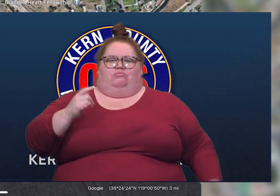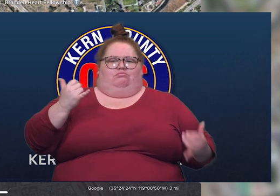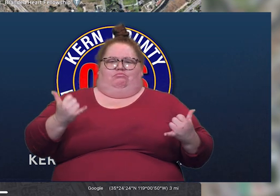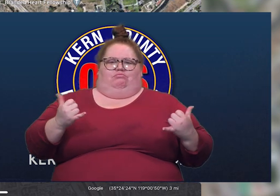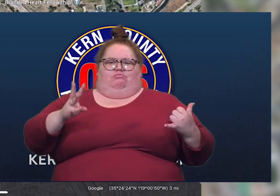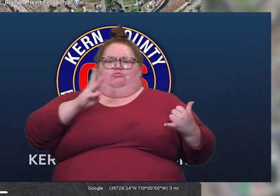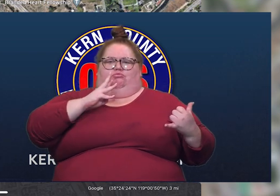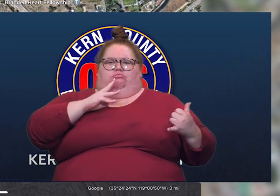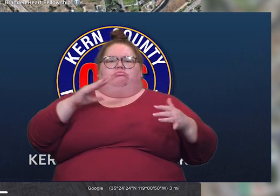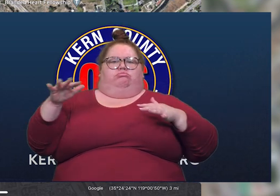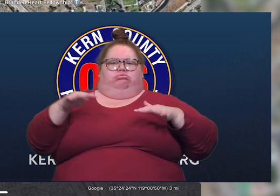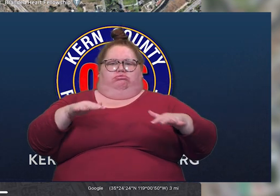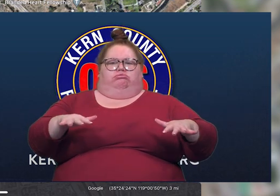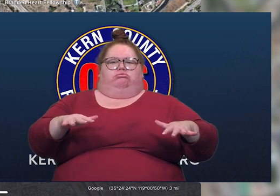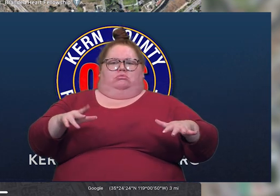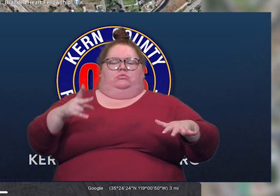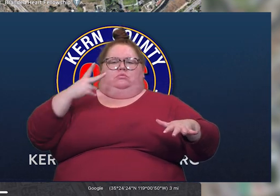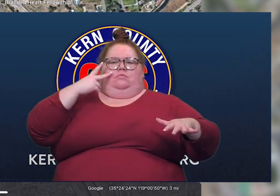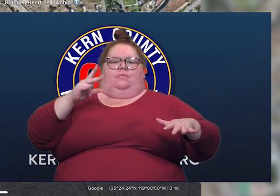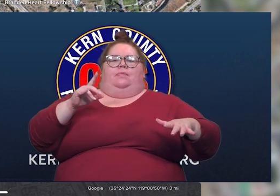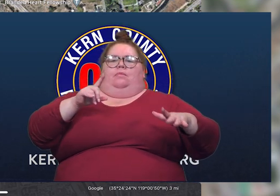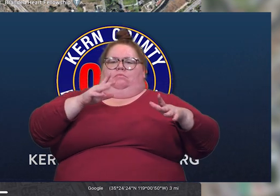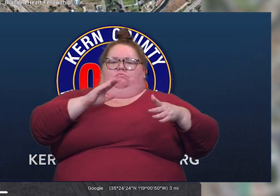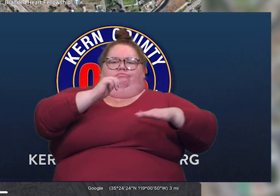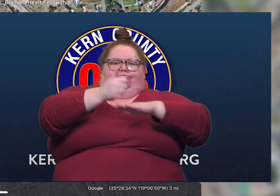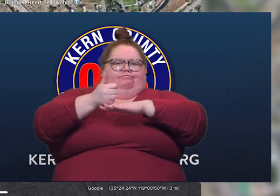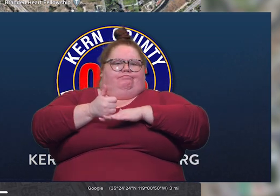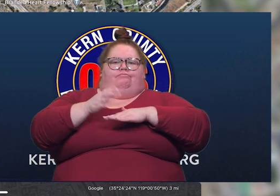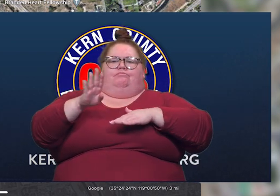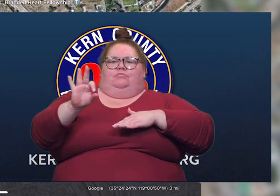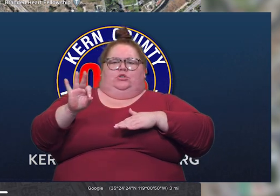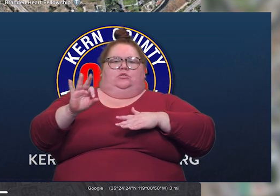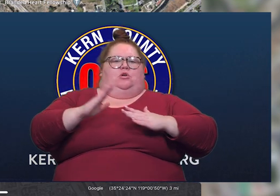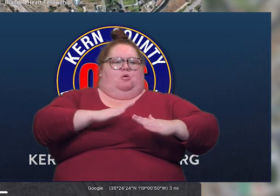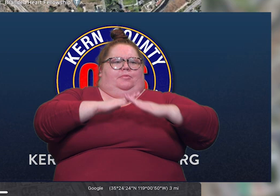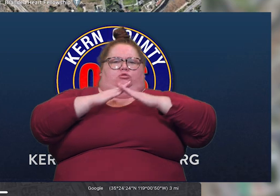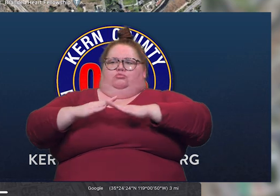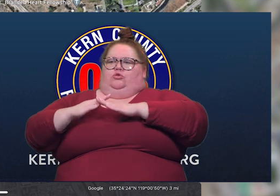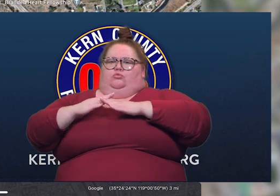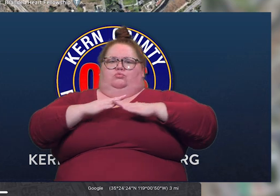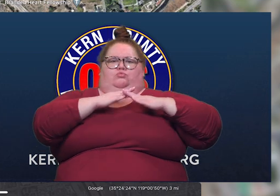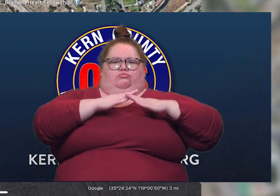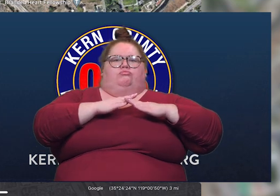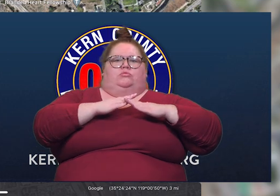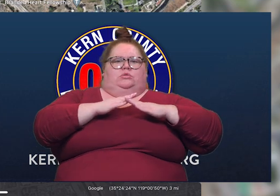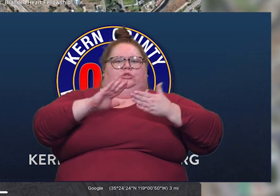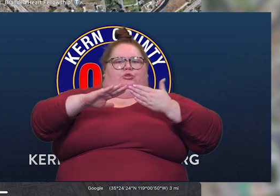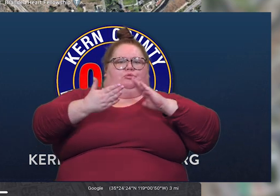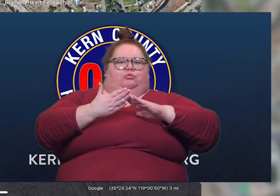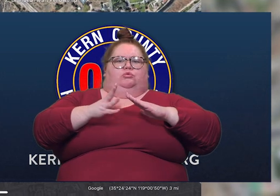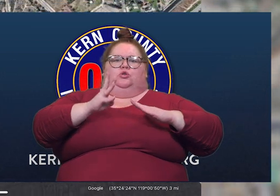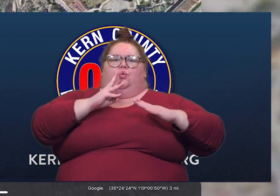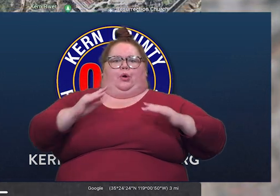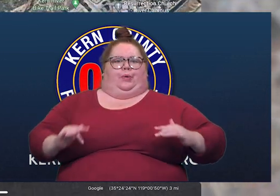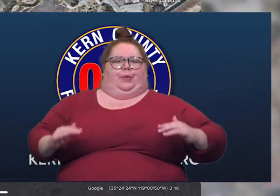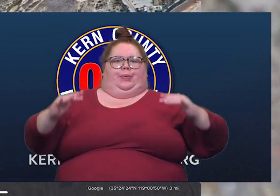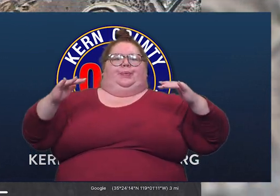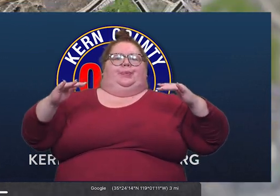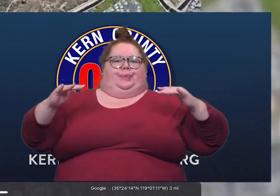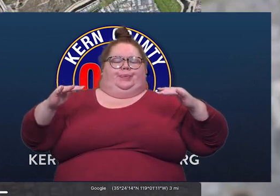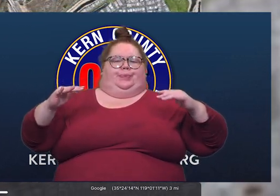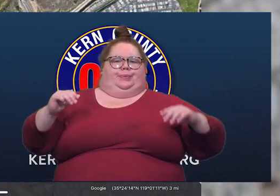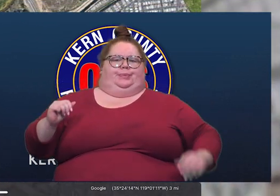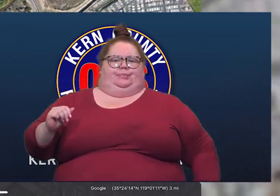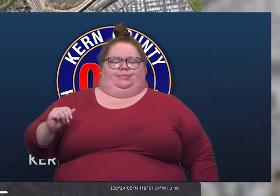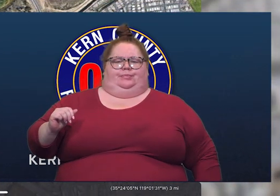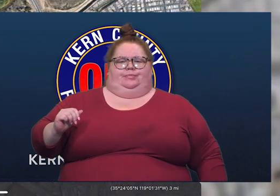the levee systems that go through Bakersfield and help protect our communities. So as you go through